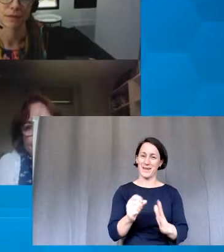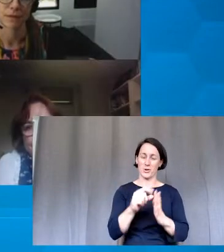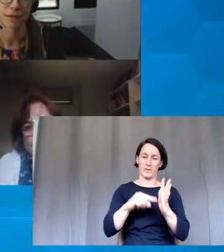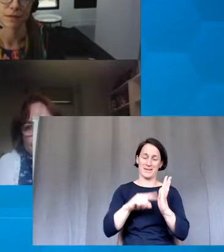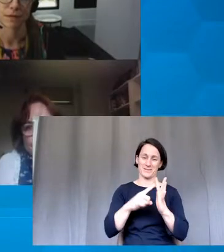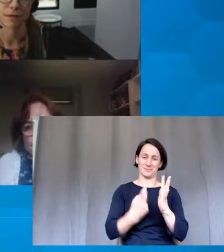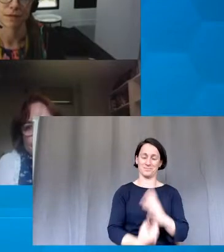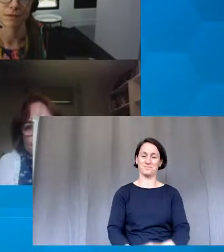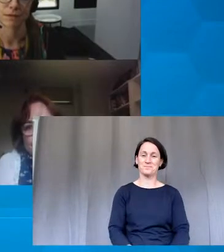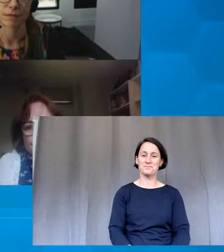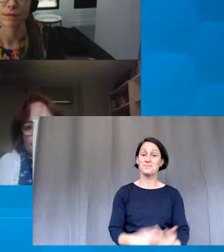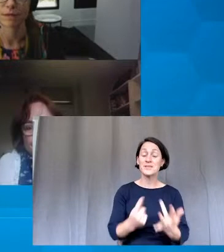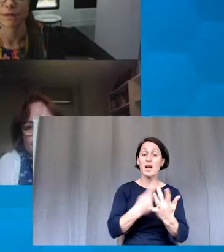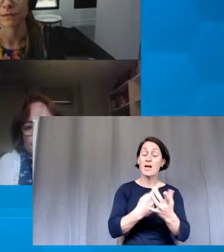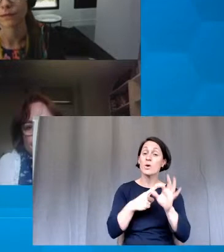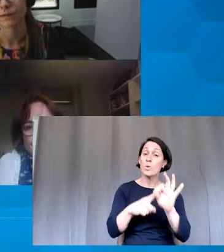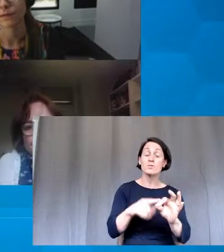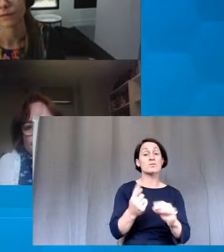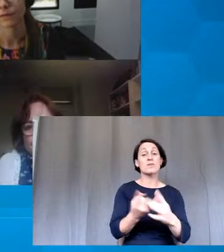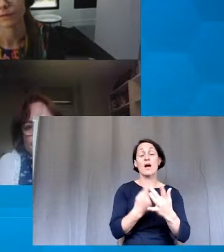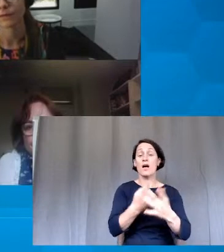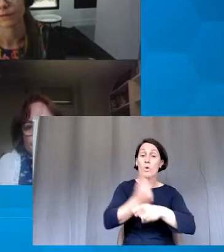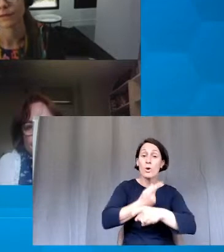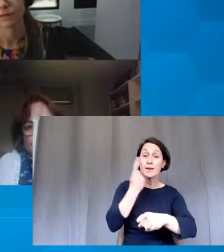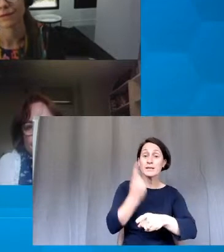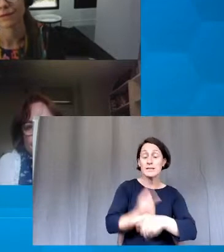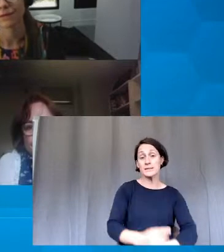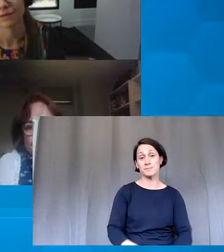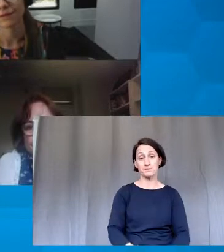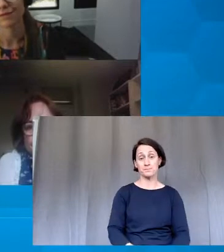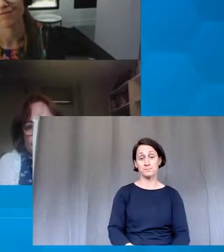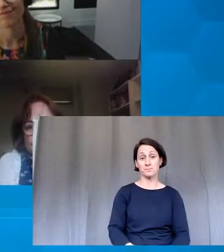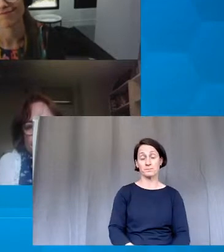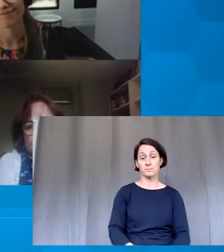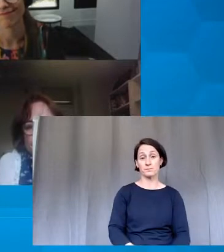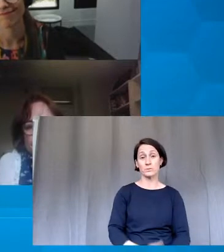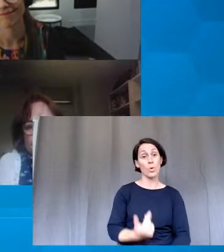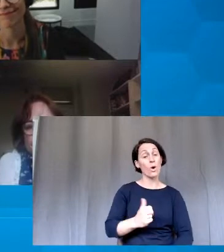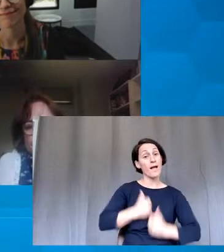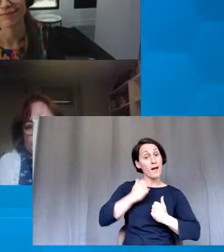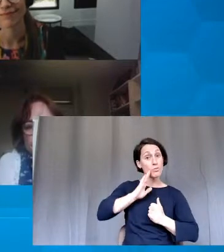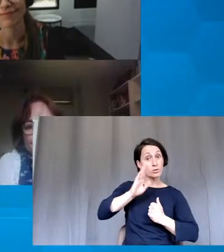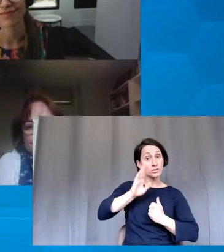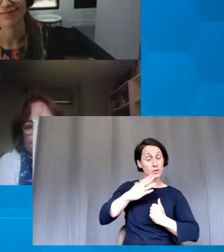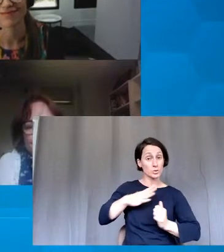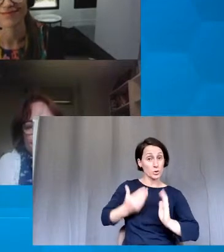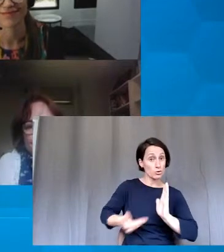Any other questions or comments or do any of the speakers want to add anything before we go?